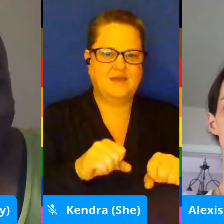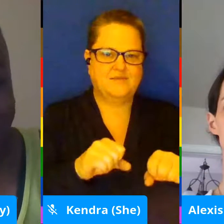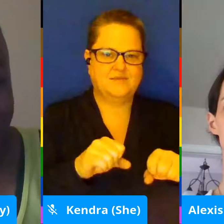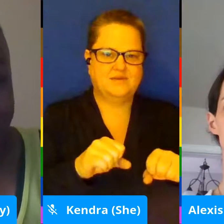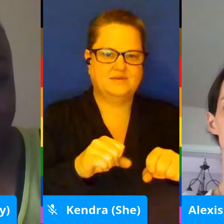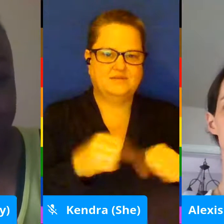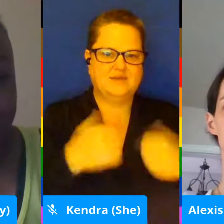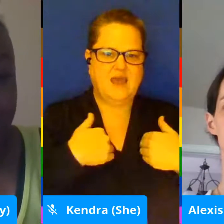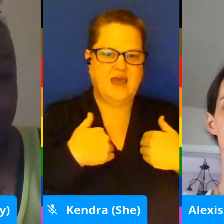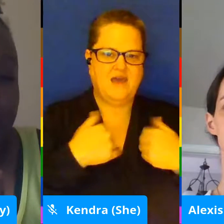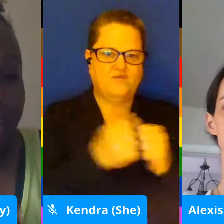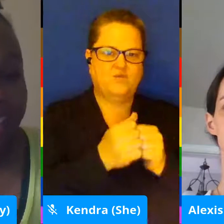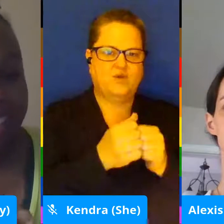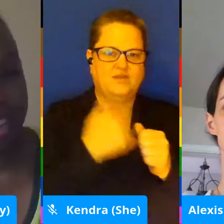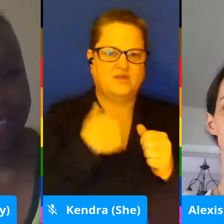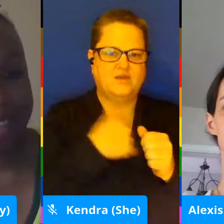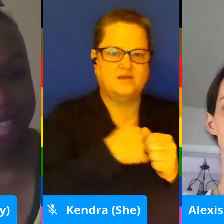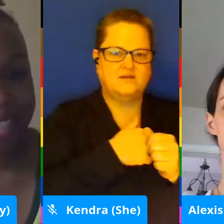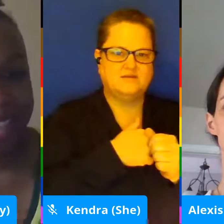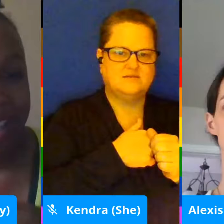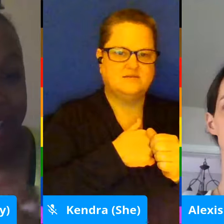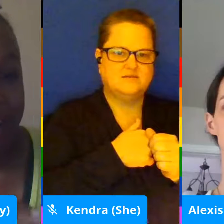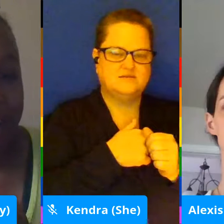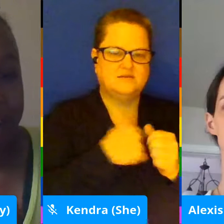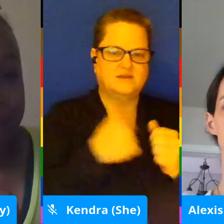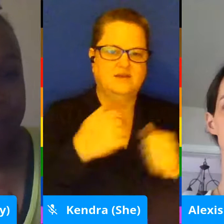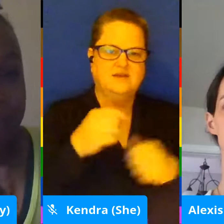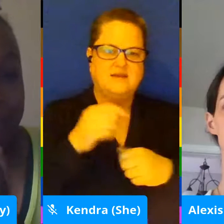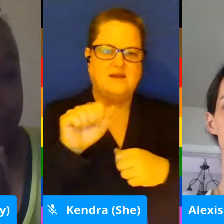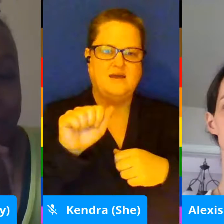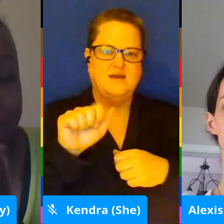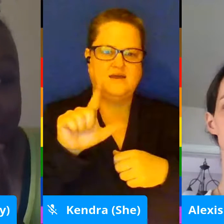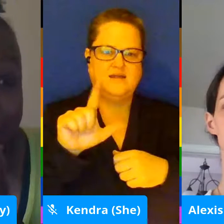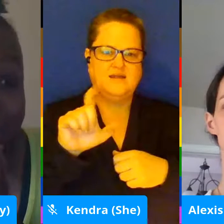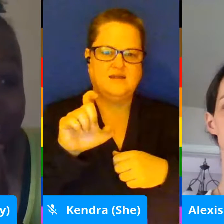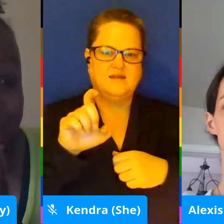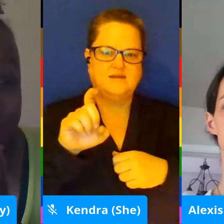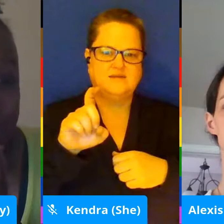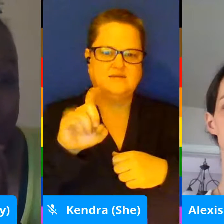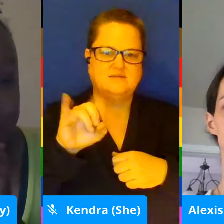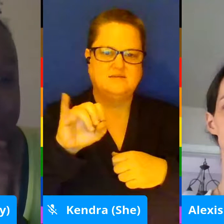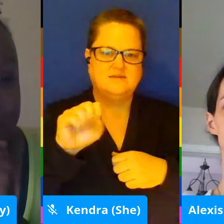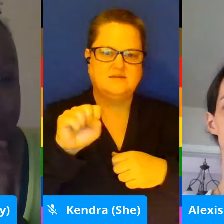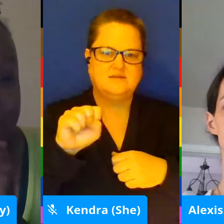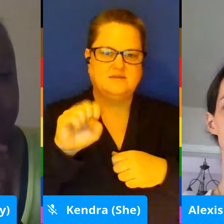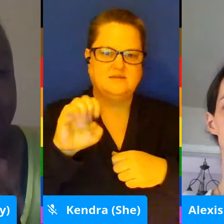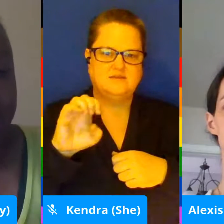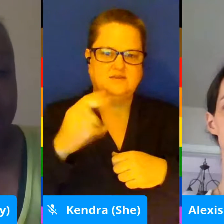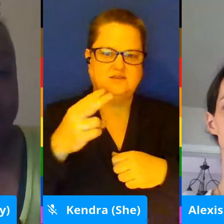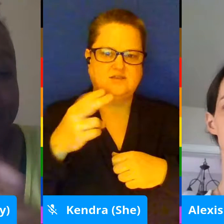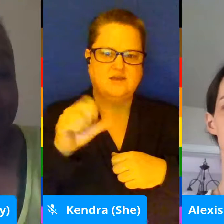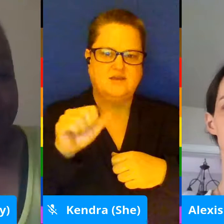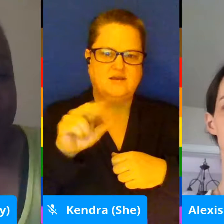with us today Alexis Chavez as well as our interpreter